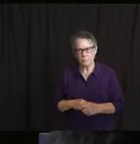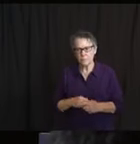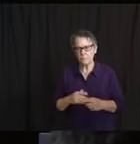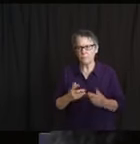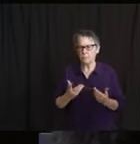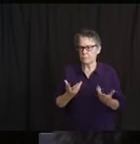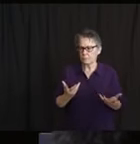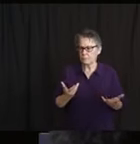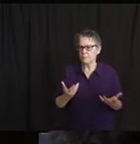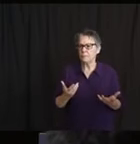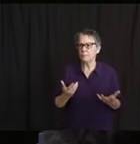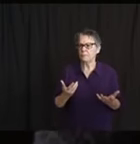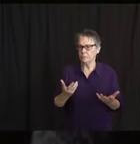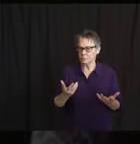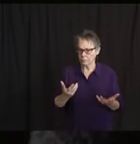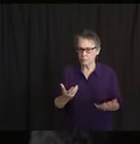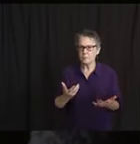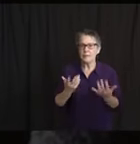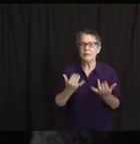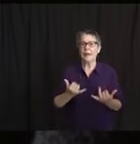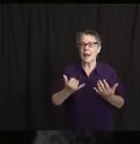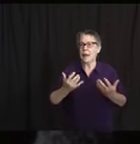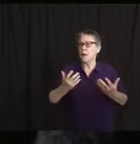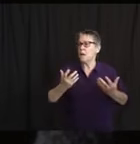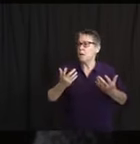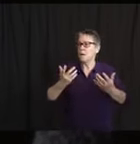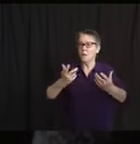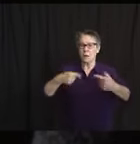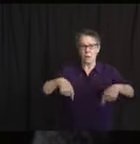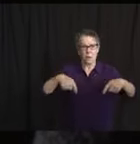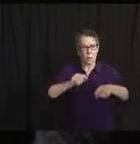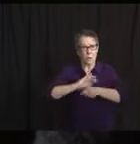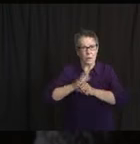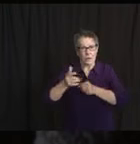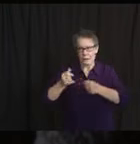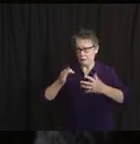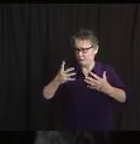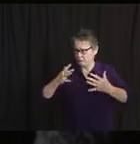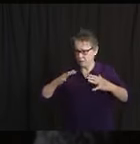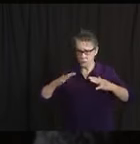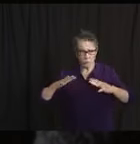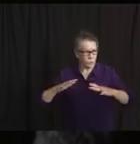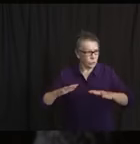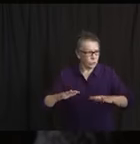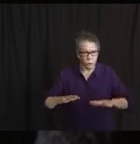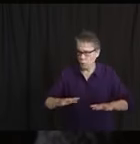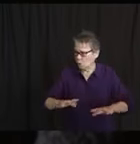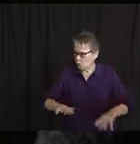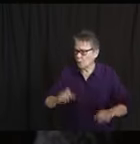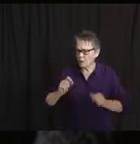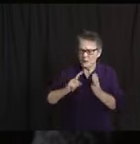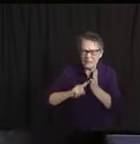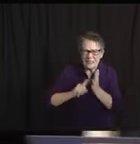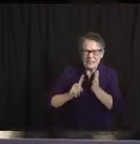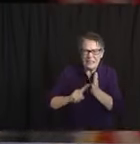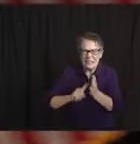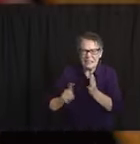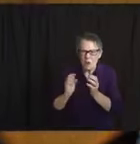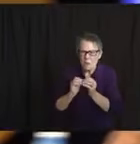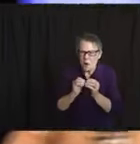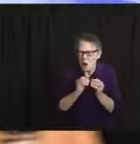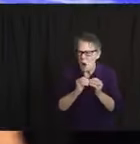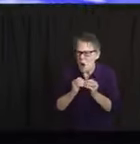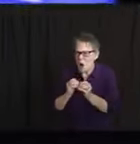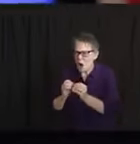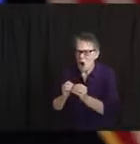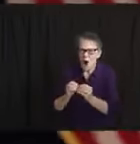at what we have done, you know, what are some after action things to consider as we prepare for the next wave. I'll tell you this, in terms of